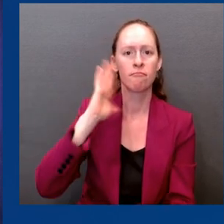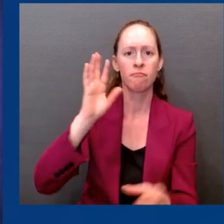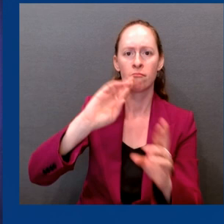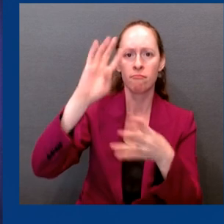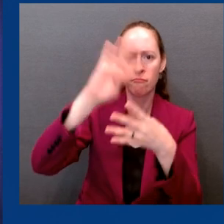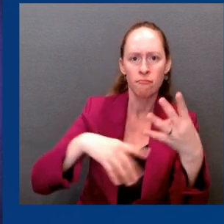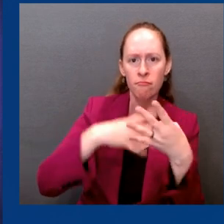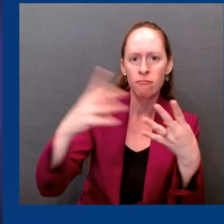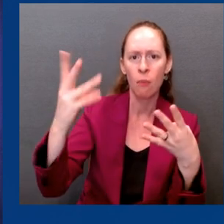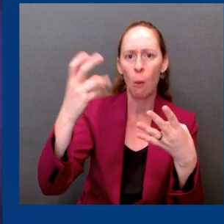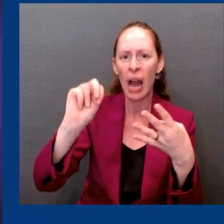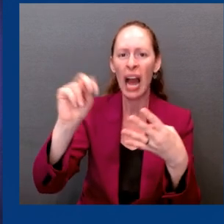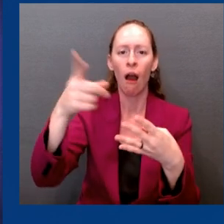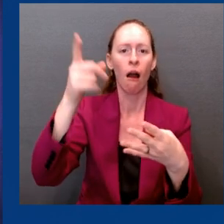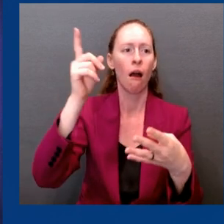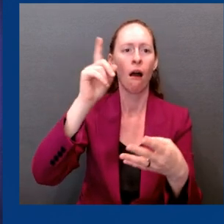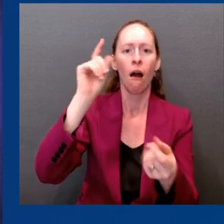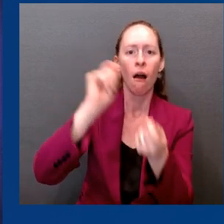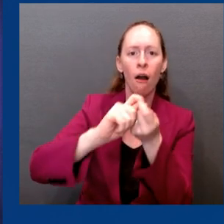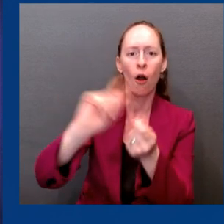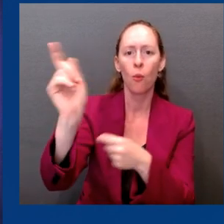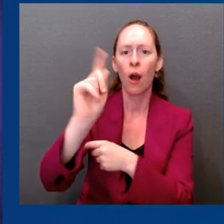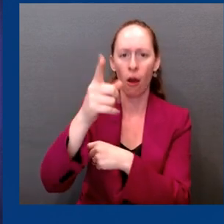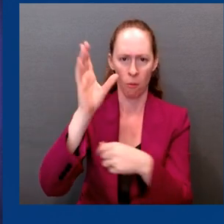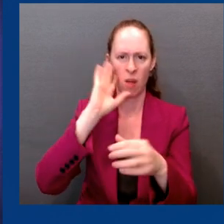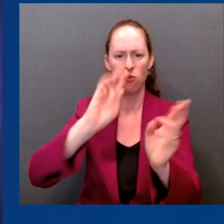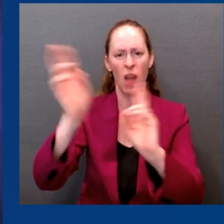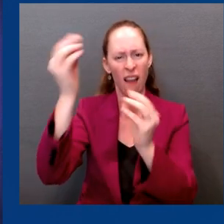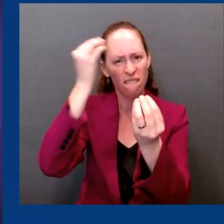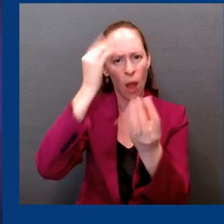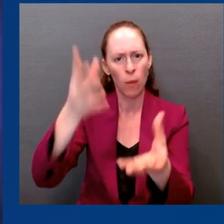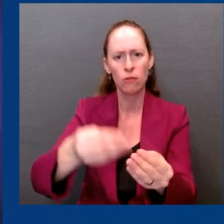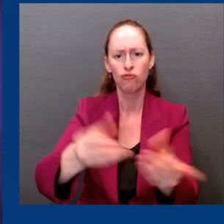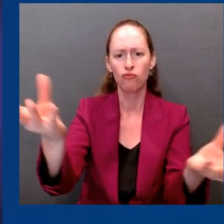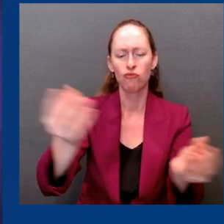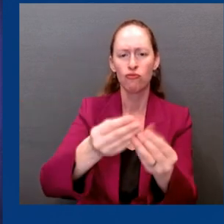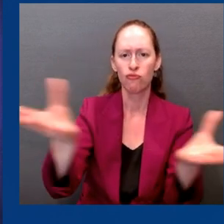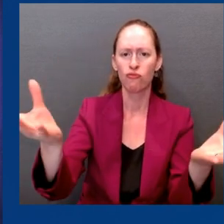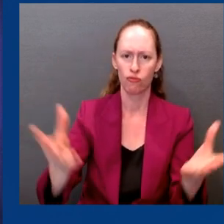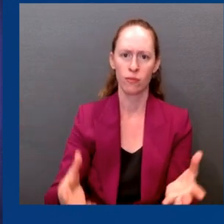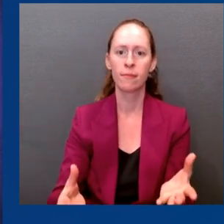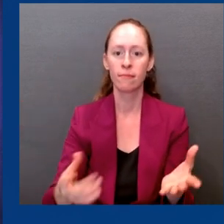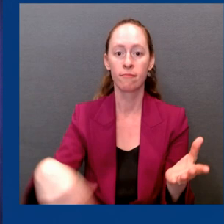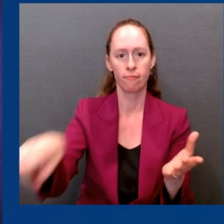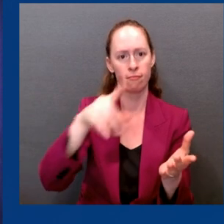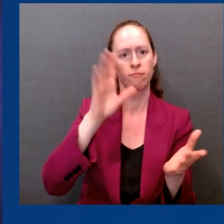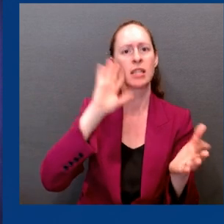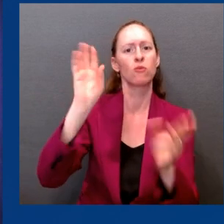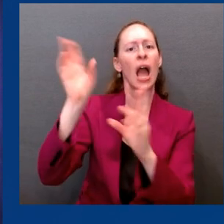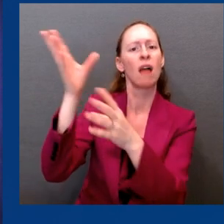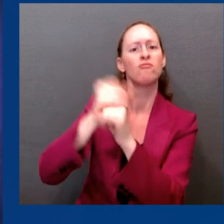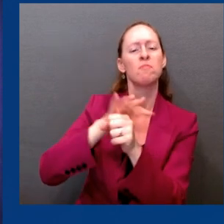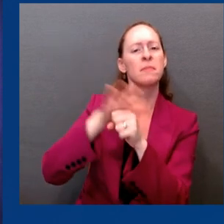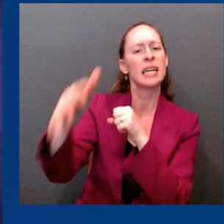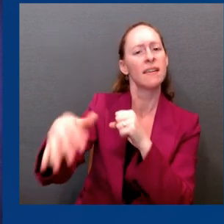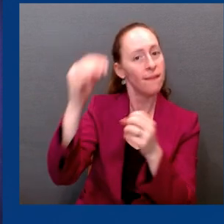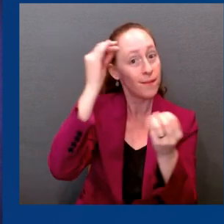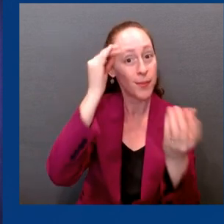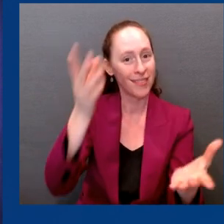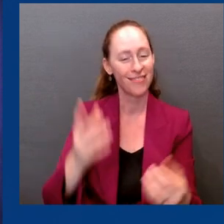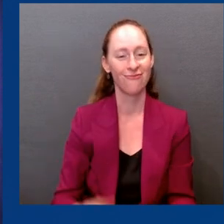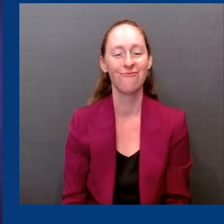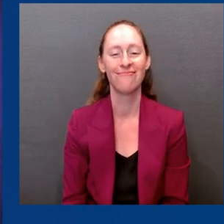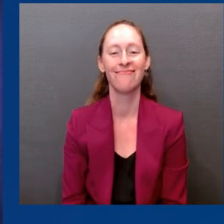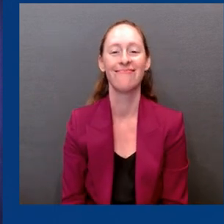spread the word. To date, we've closed vaccine rates of disparity throughout the country. We have